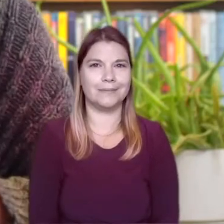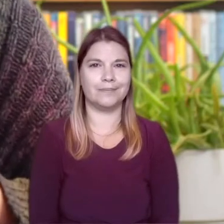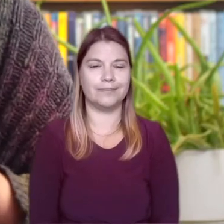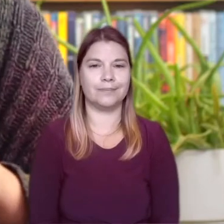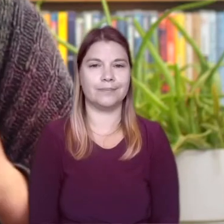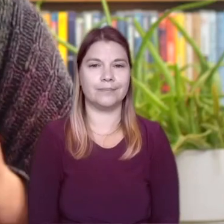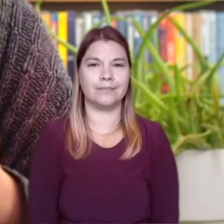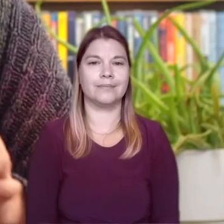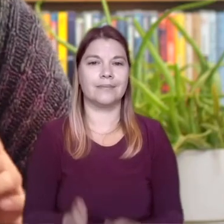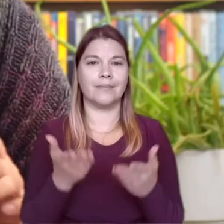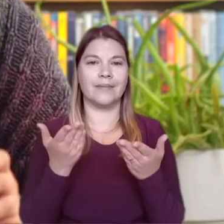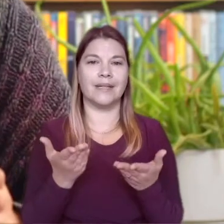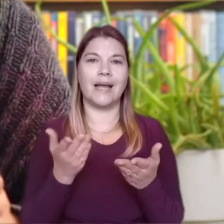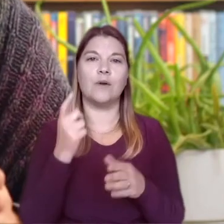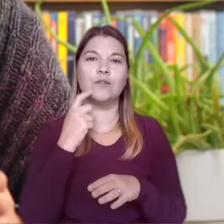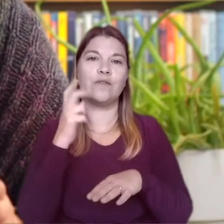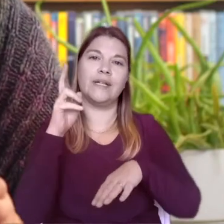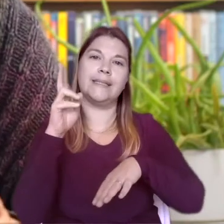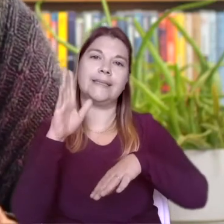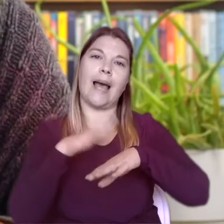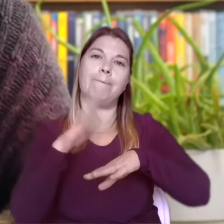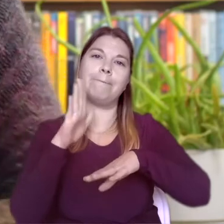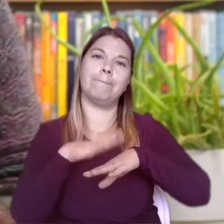Now, we'll softly tap the back of the hairbrush.